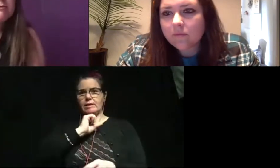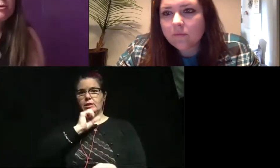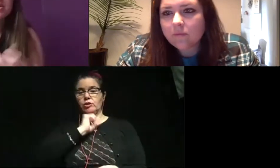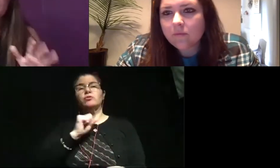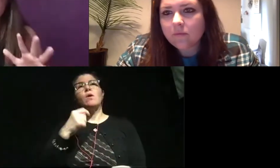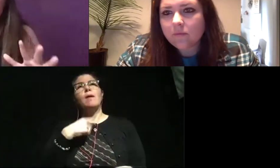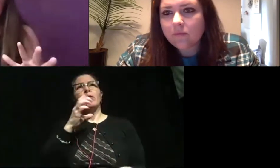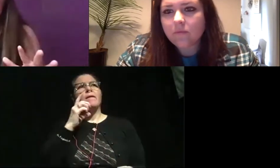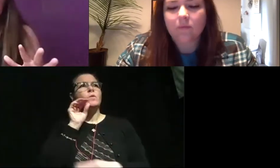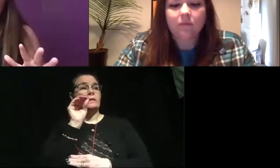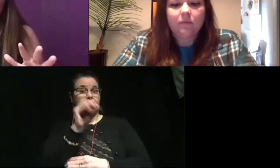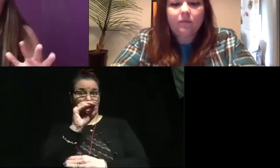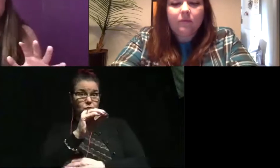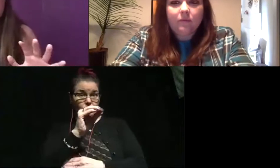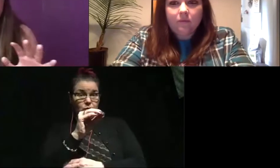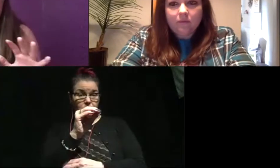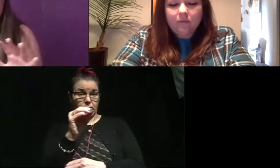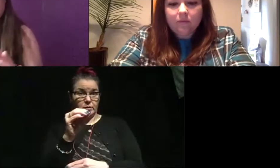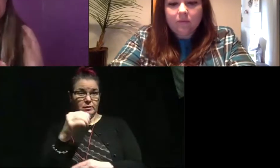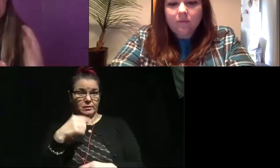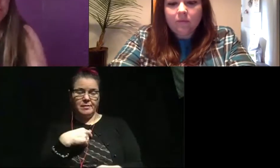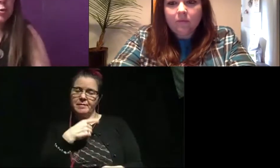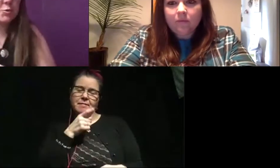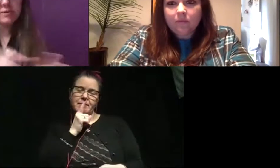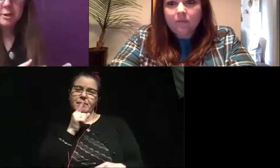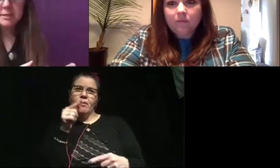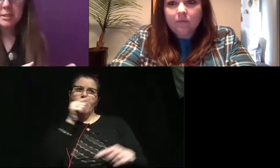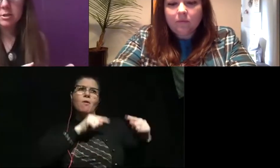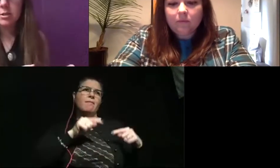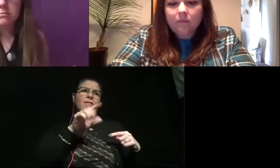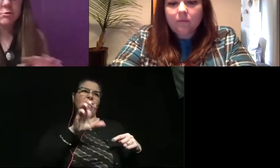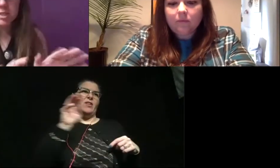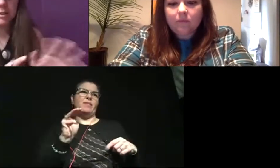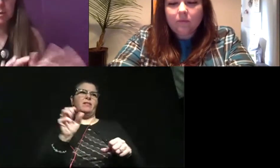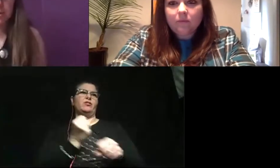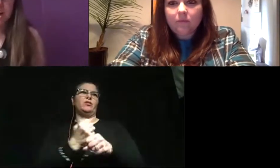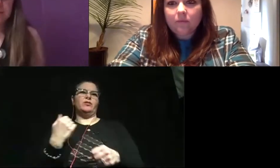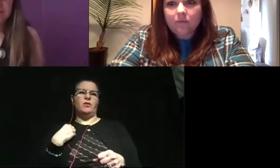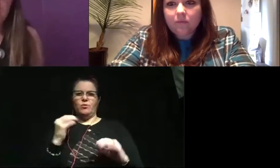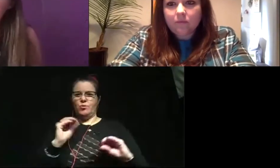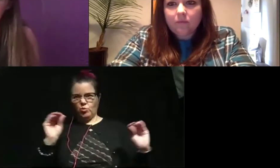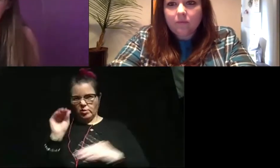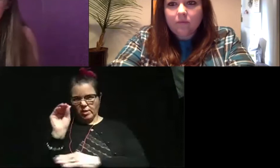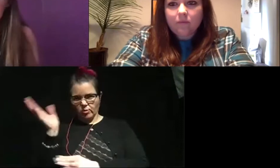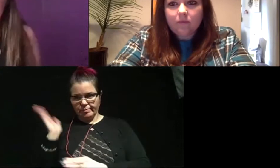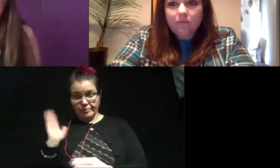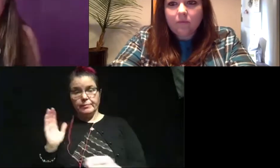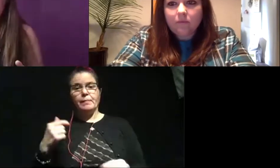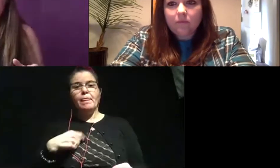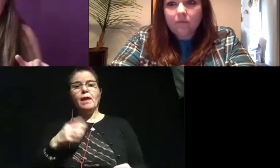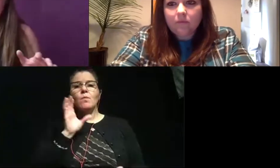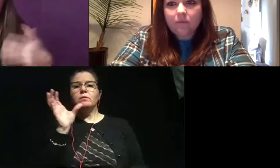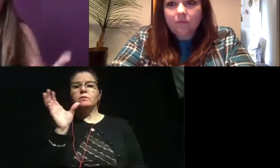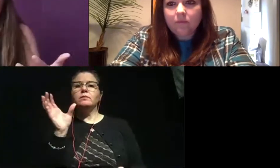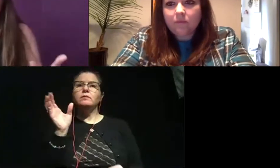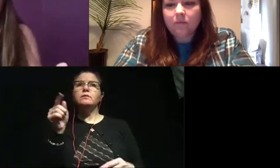looking for dinosaurs, I'm not going to go back to 500 million years ago because dinosaurs weren't there. I'm going to go back to